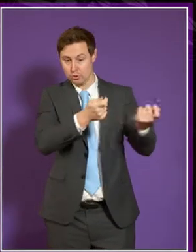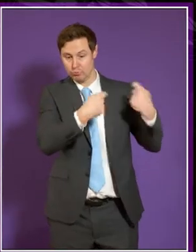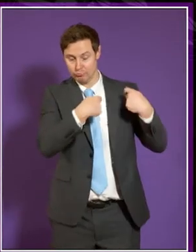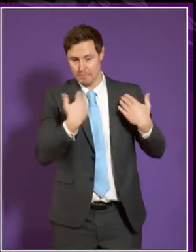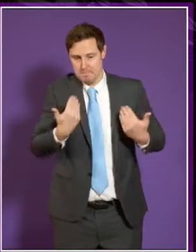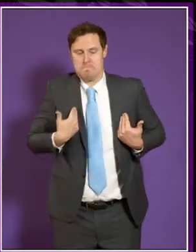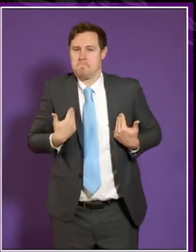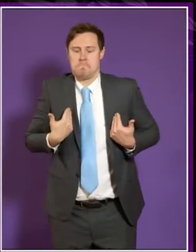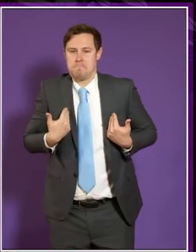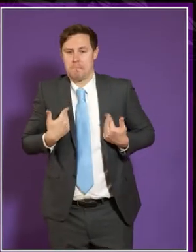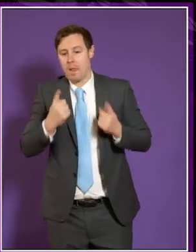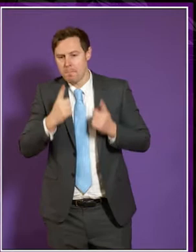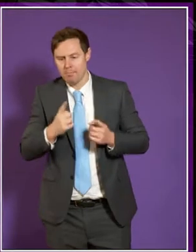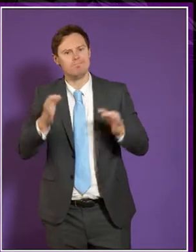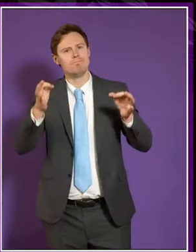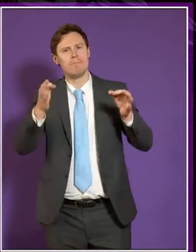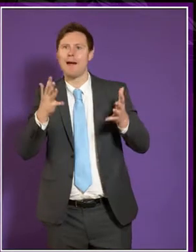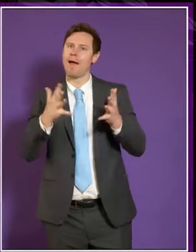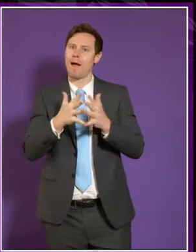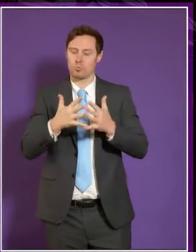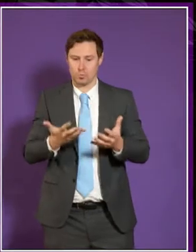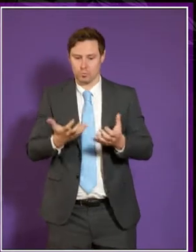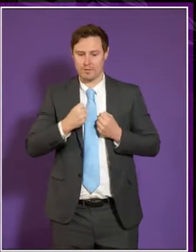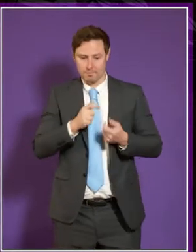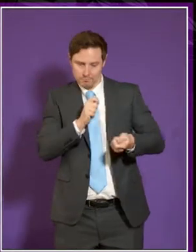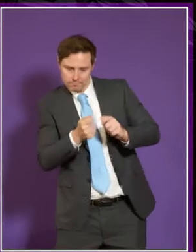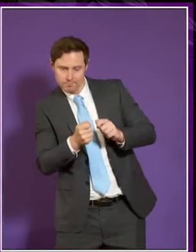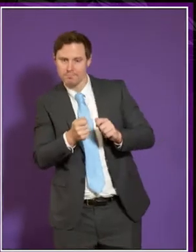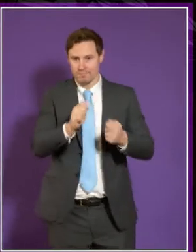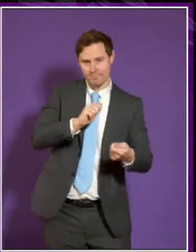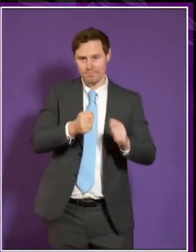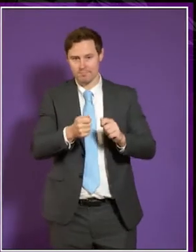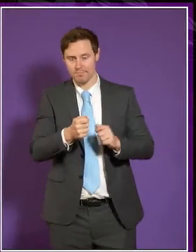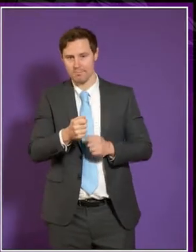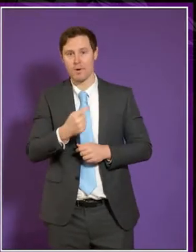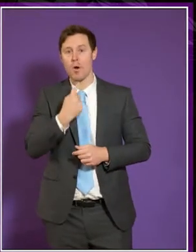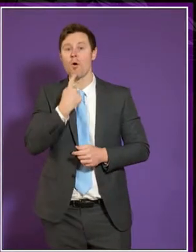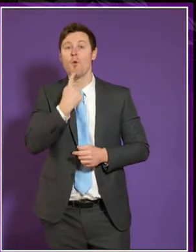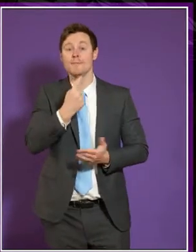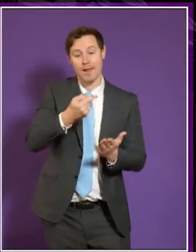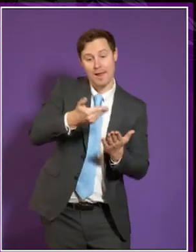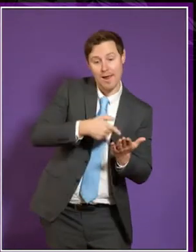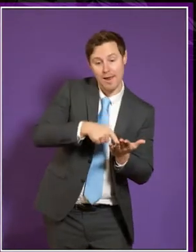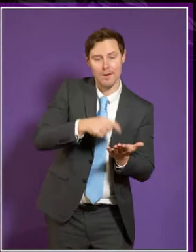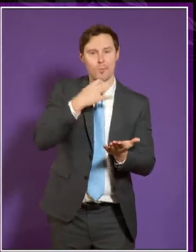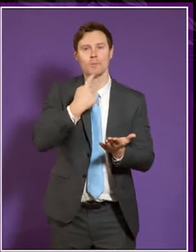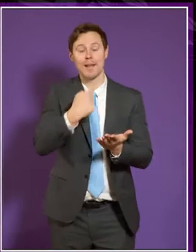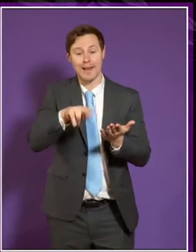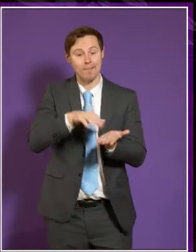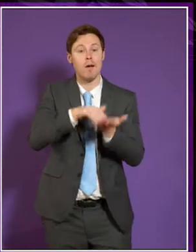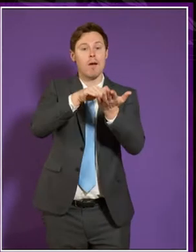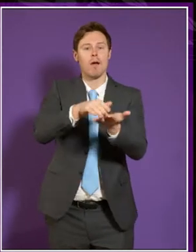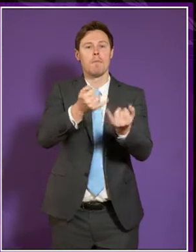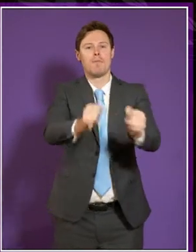cases will be taken into account and so on, they will often not say it and the application might be unsuccessful. And